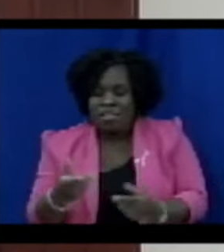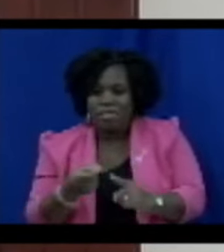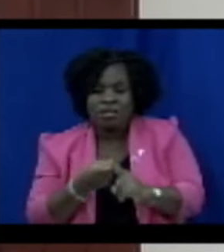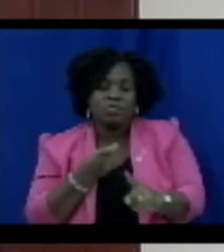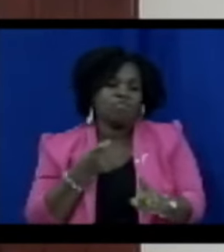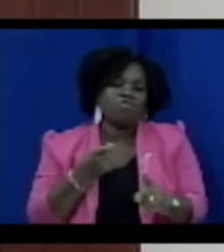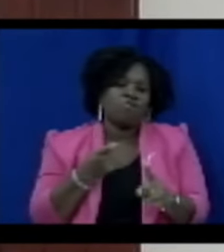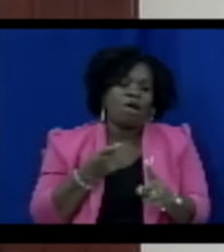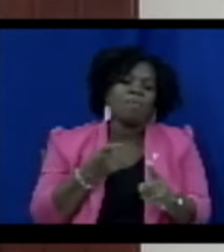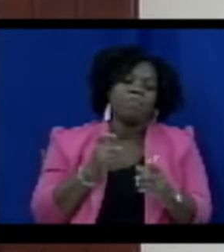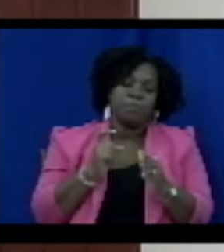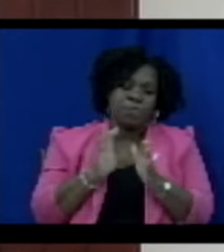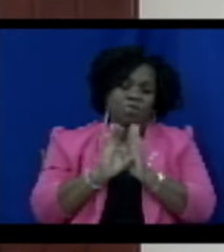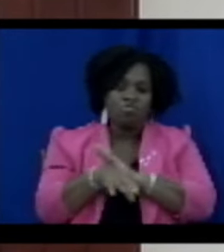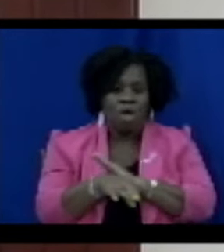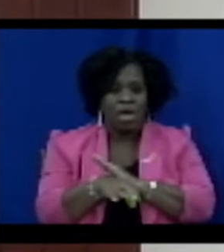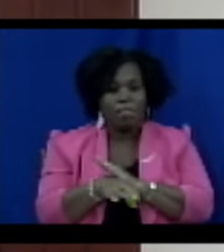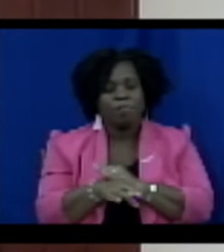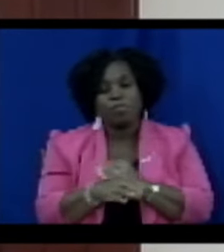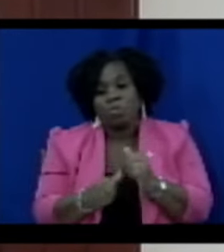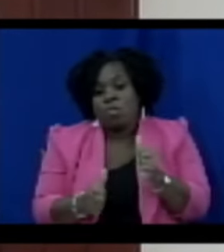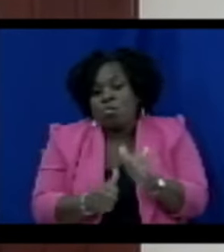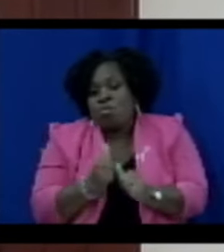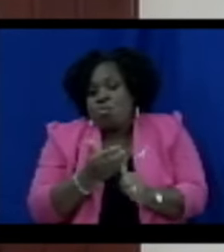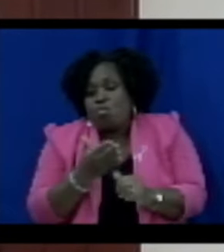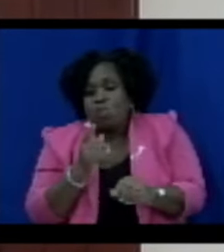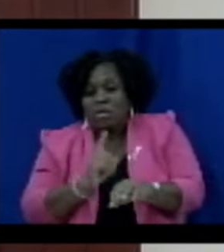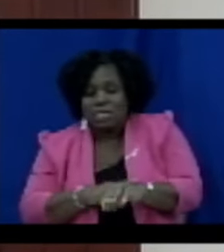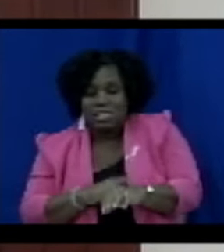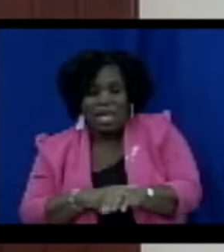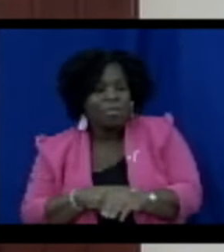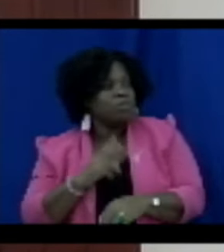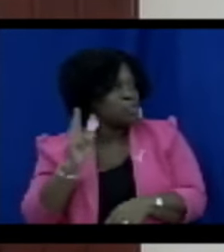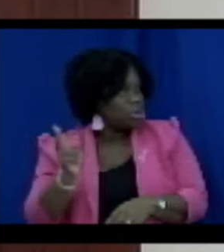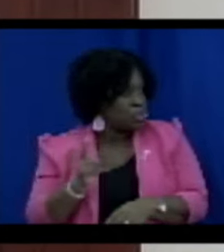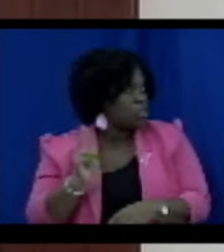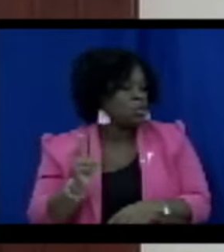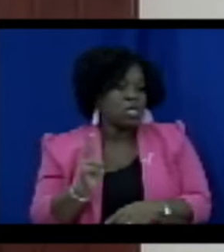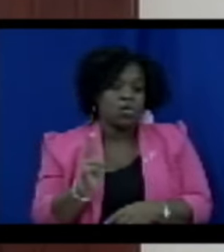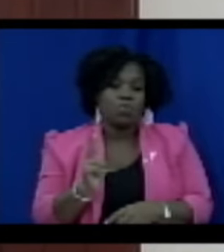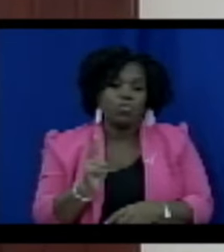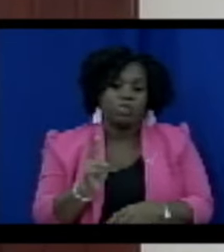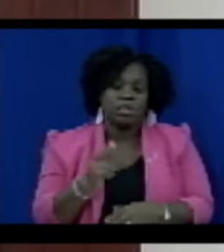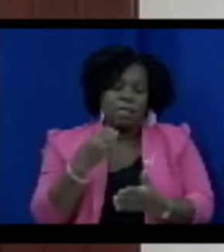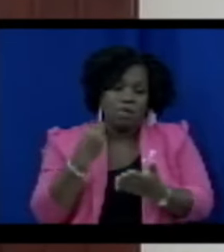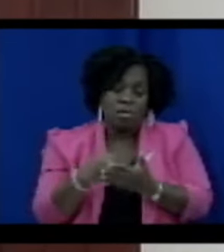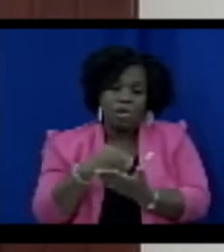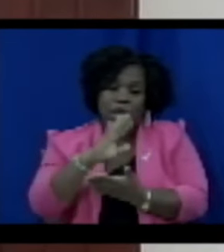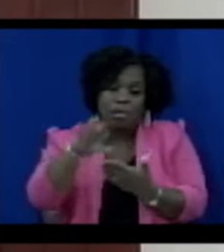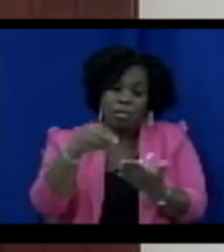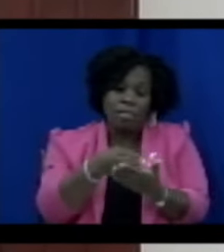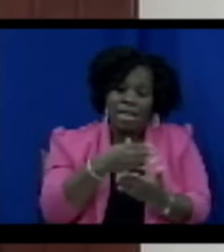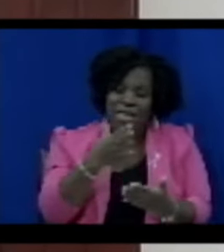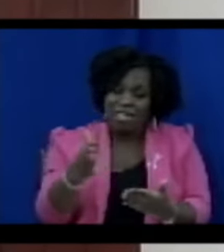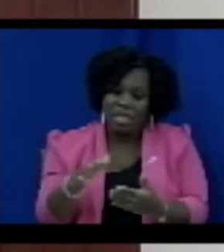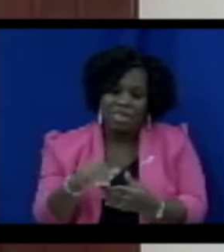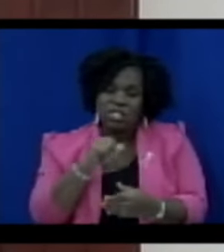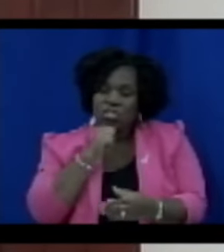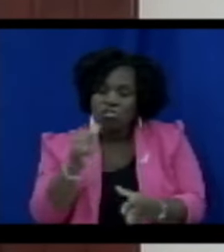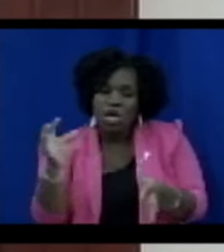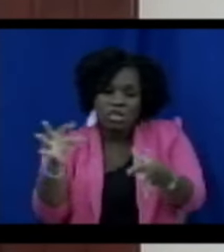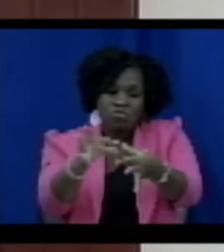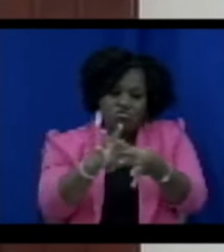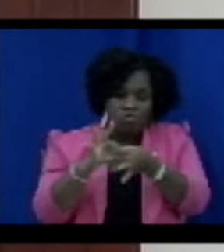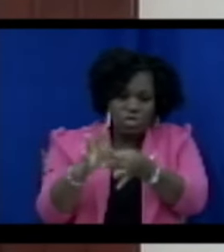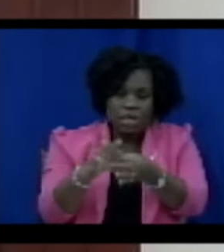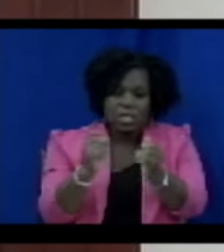the use of property or assets that are not directly linked to the offense, but play a crucial role in facilitating it. This amendment